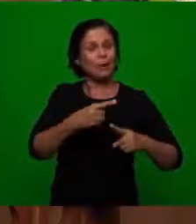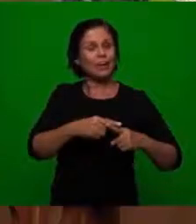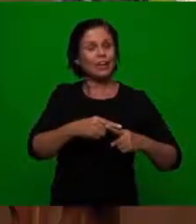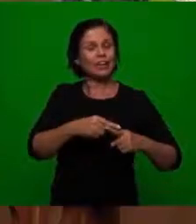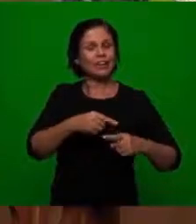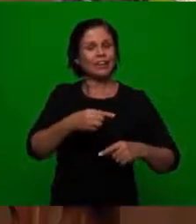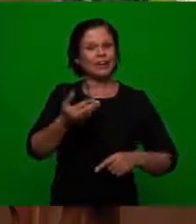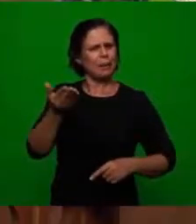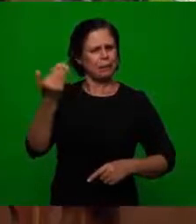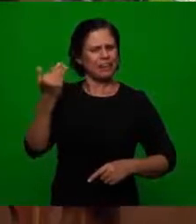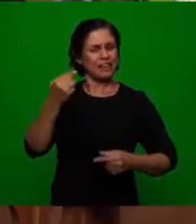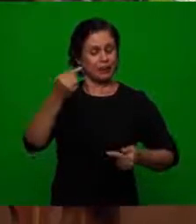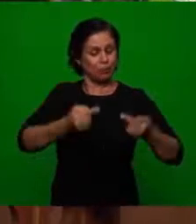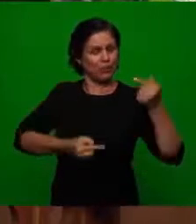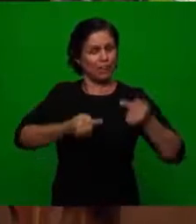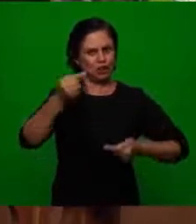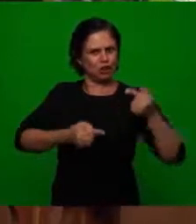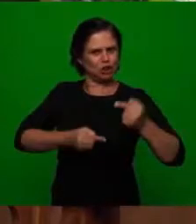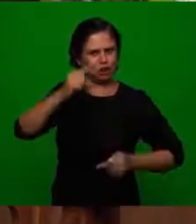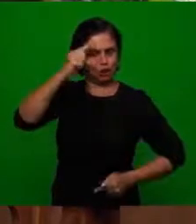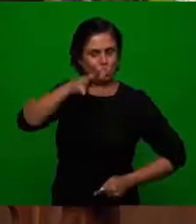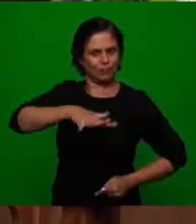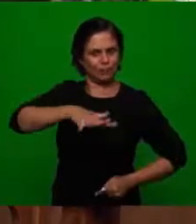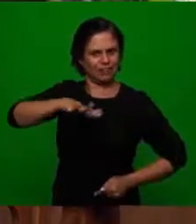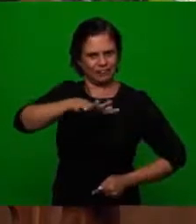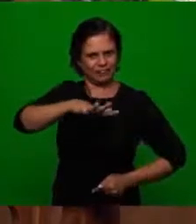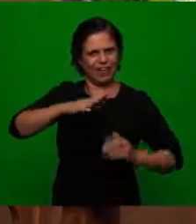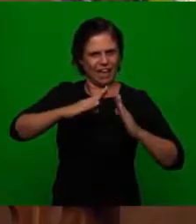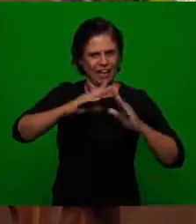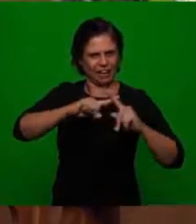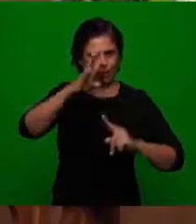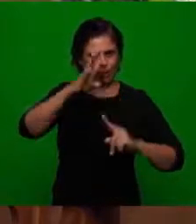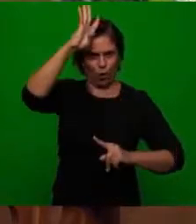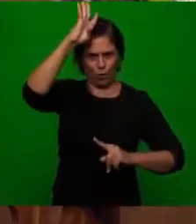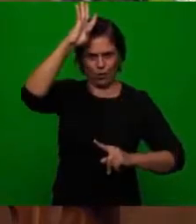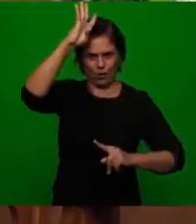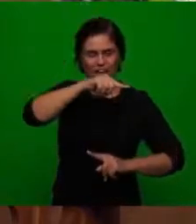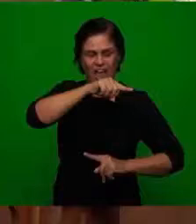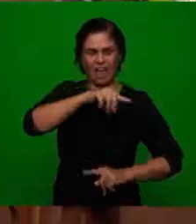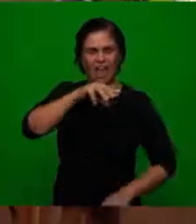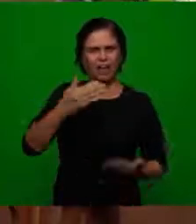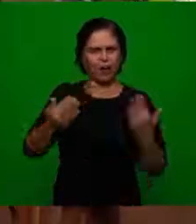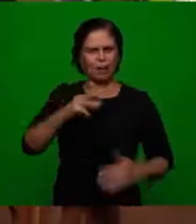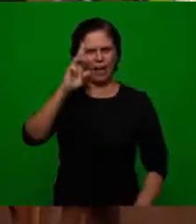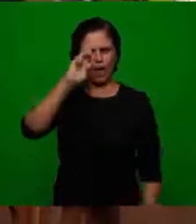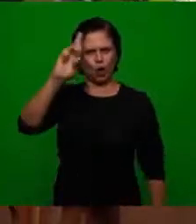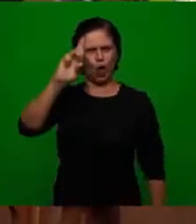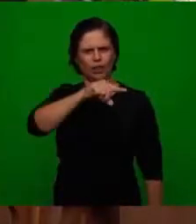aspects they controlled the world of the time and the church was the owner of the